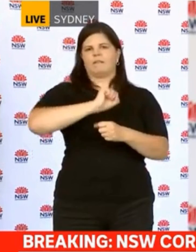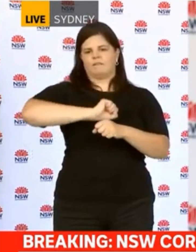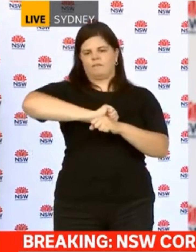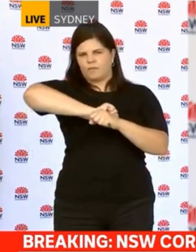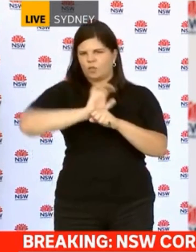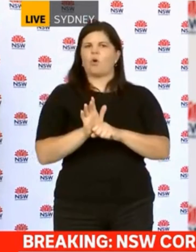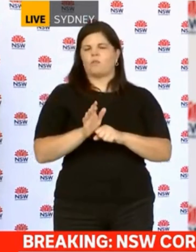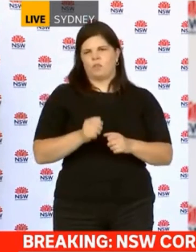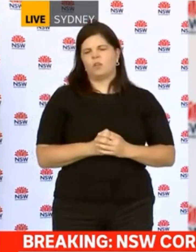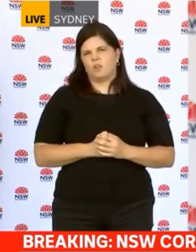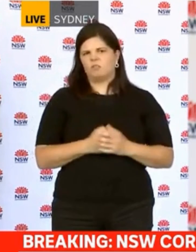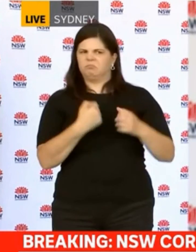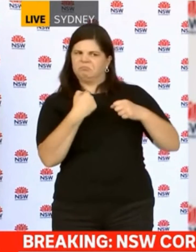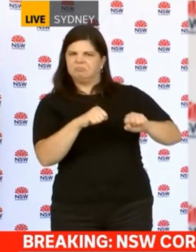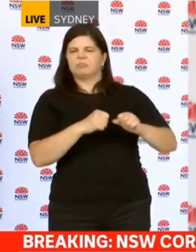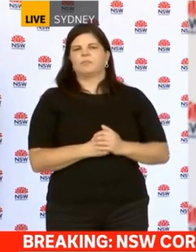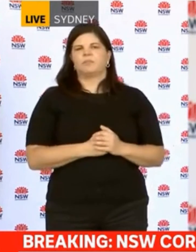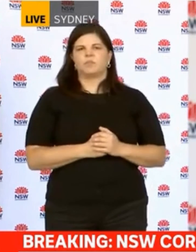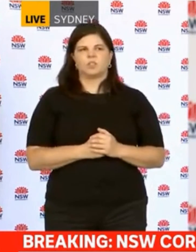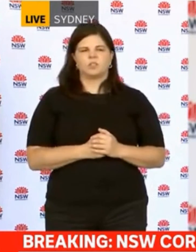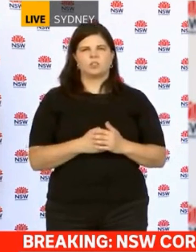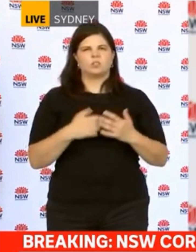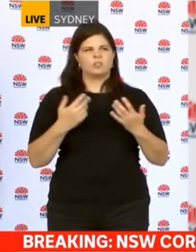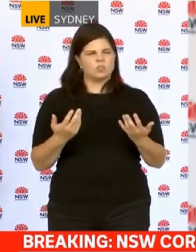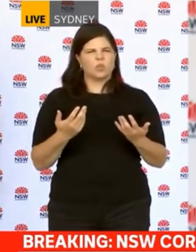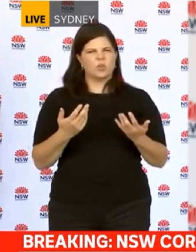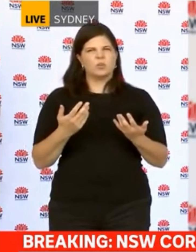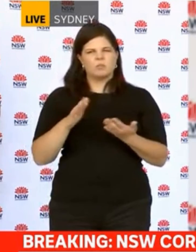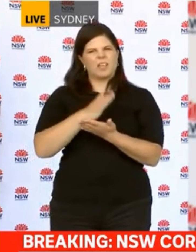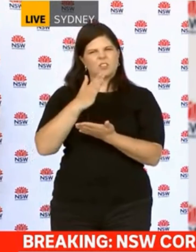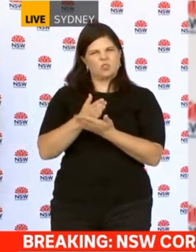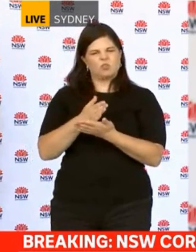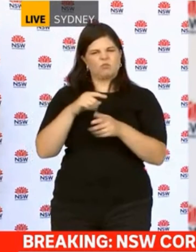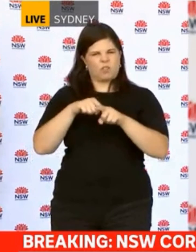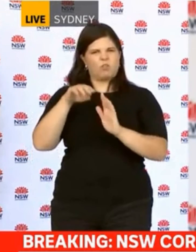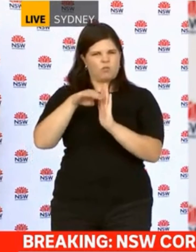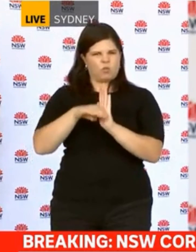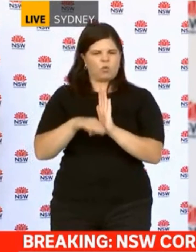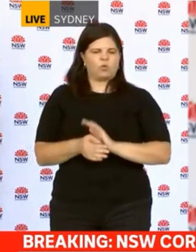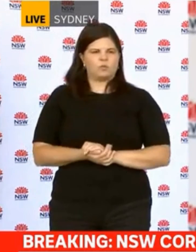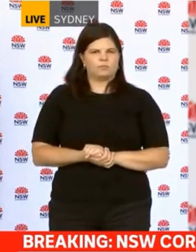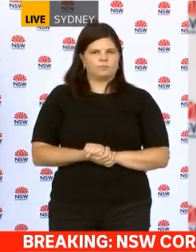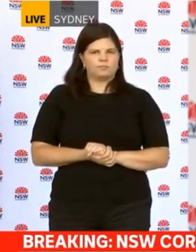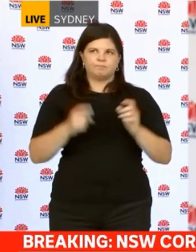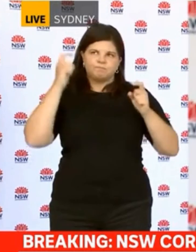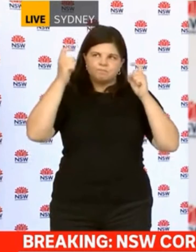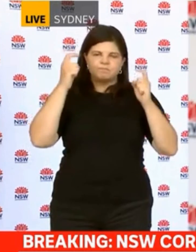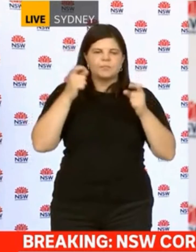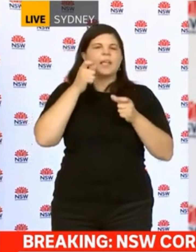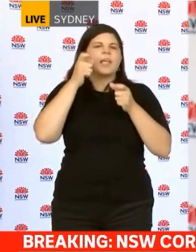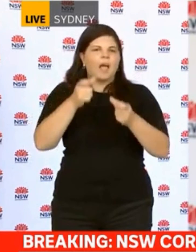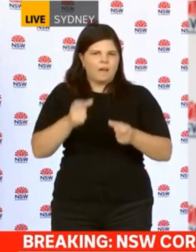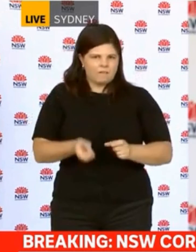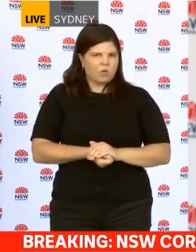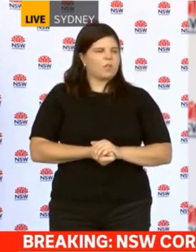undertake activity such as employment, but make sure your workplace is COVID-safe and make sure that you're taking COVID-safe